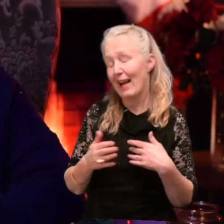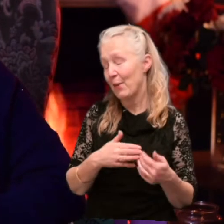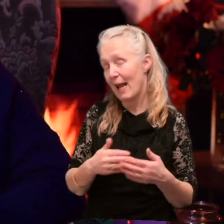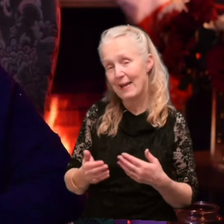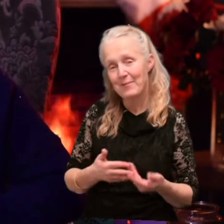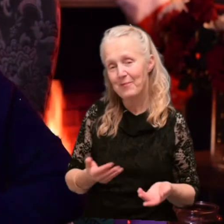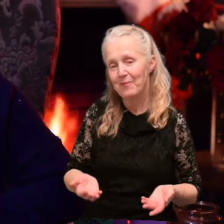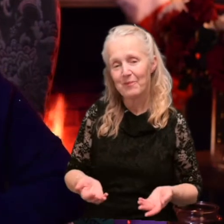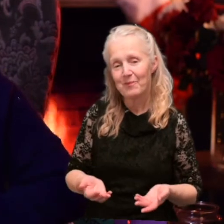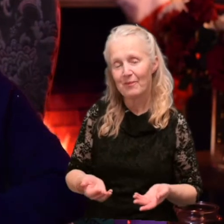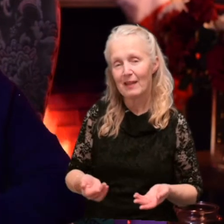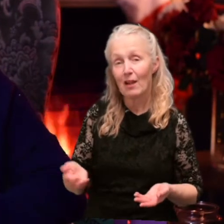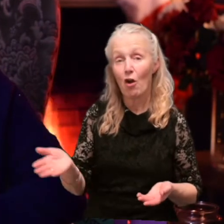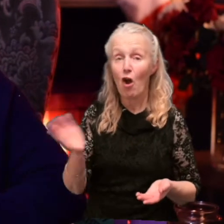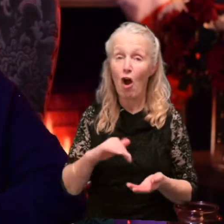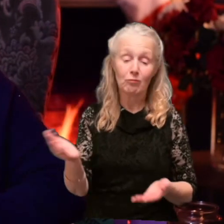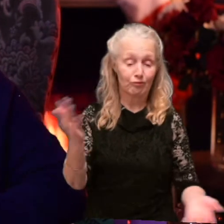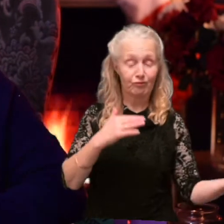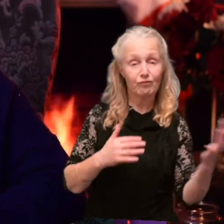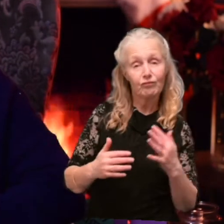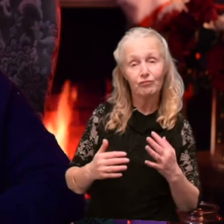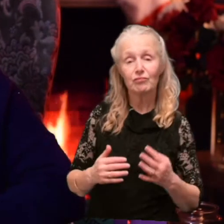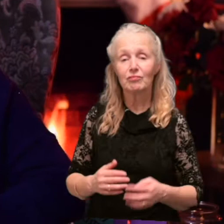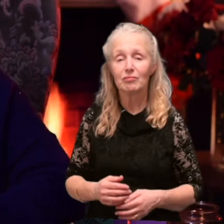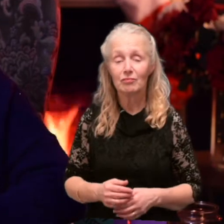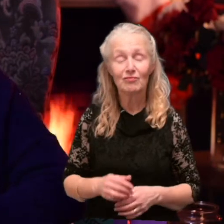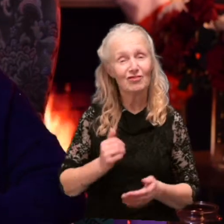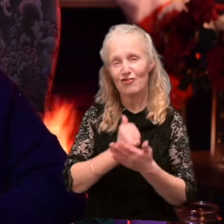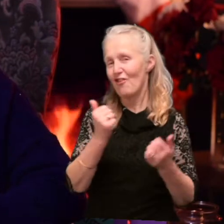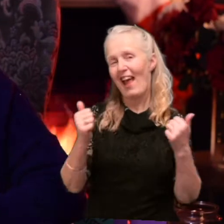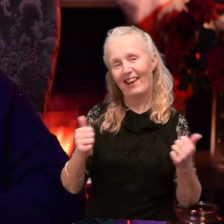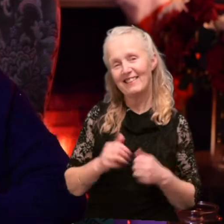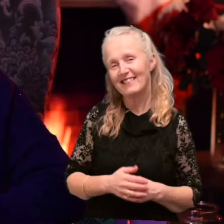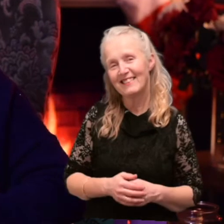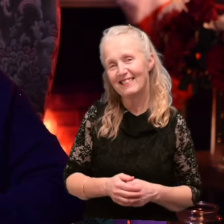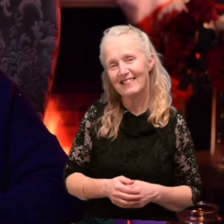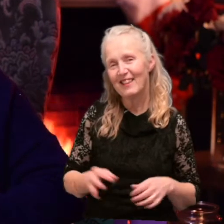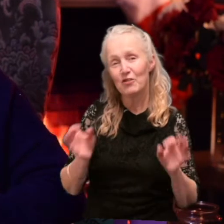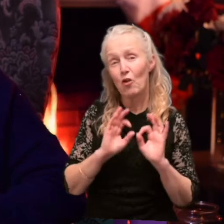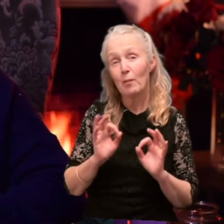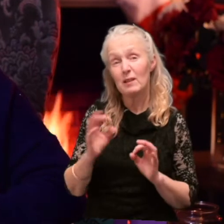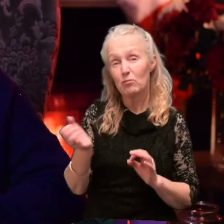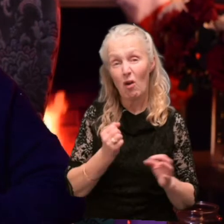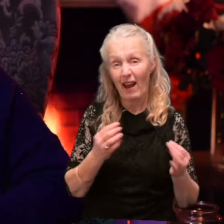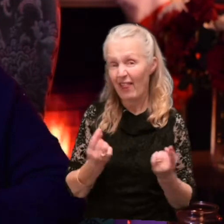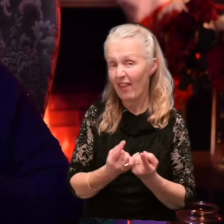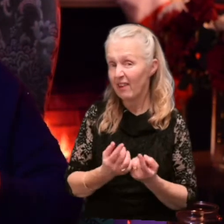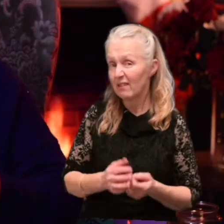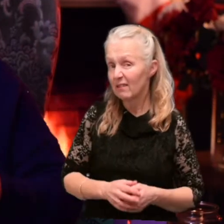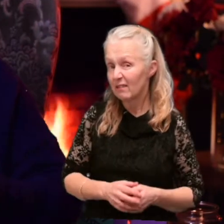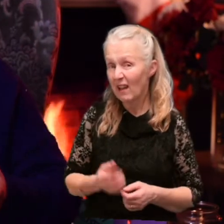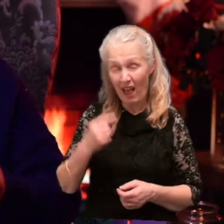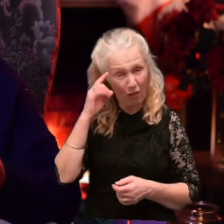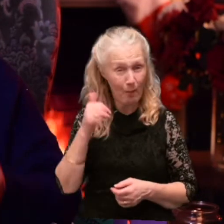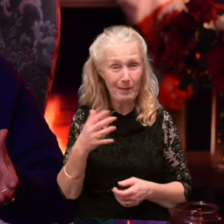Anyway, they all turned up. Which was great. Nobody brought anything, though. I thought they